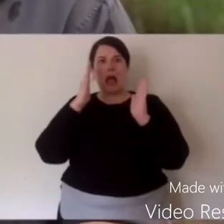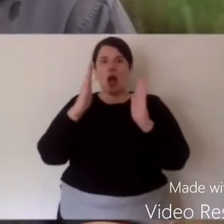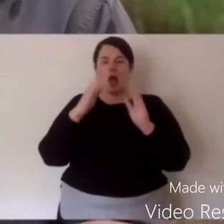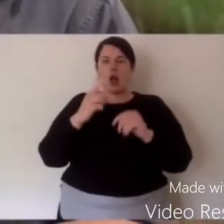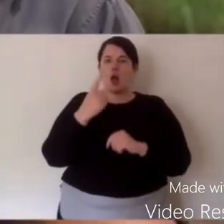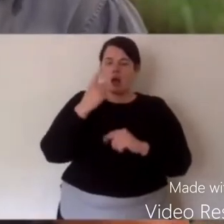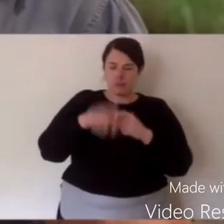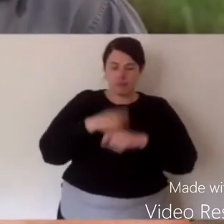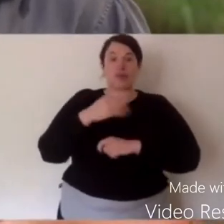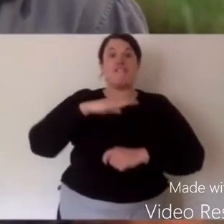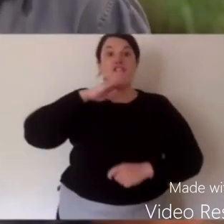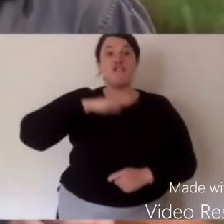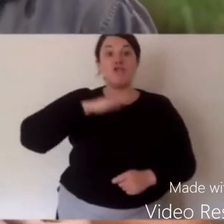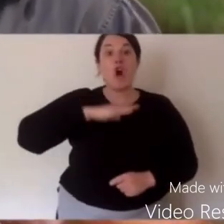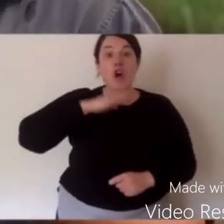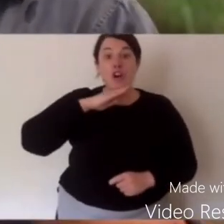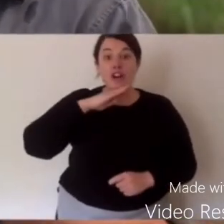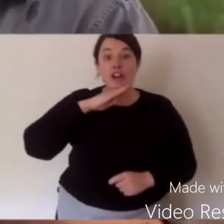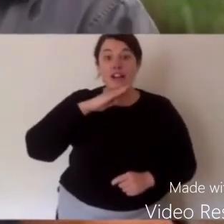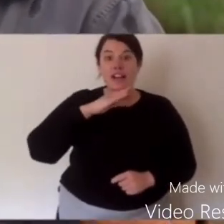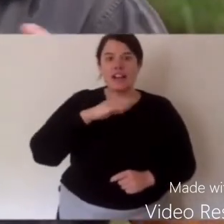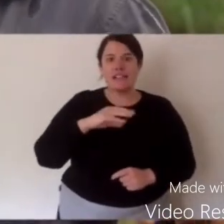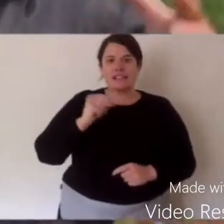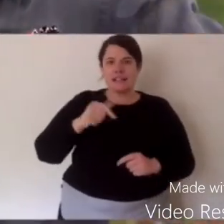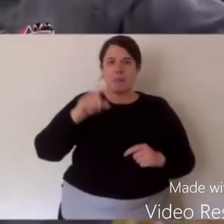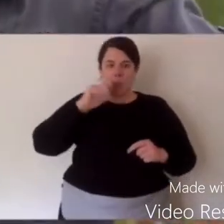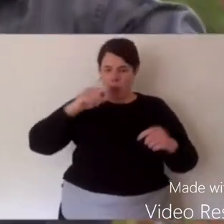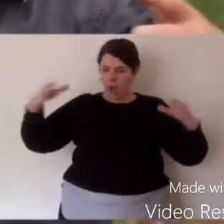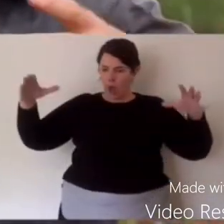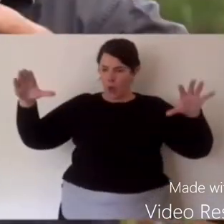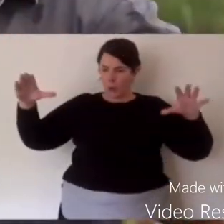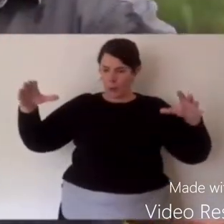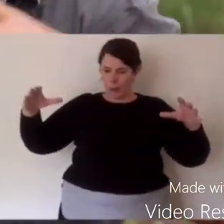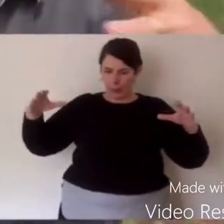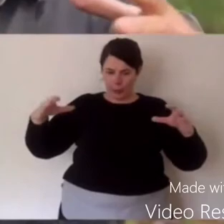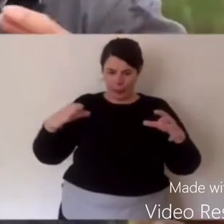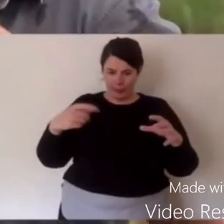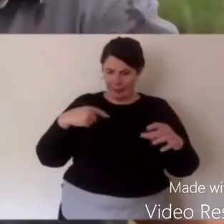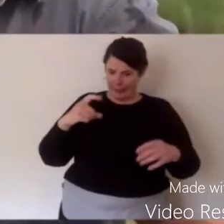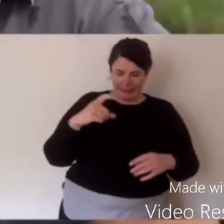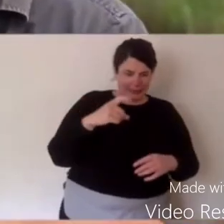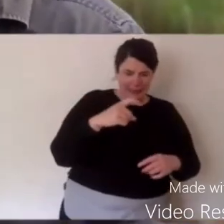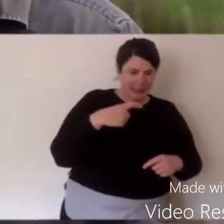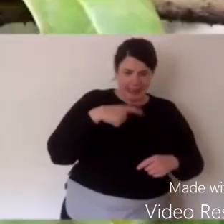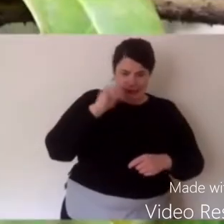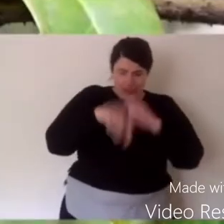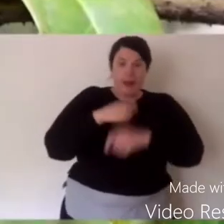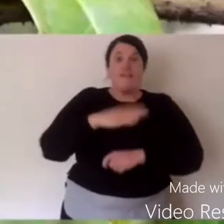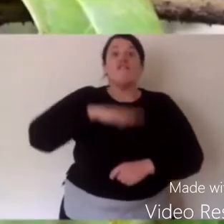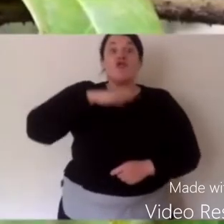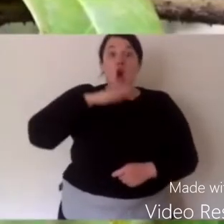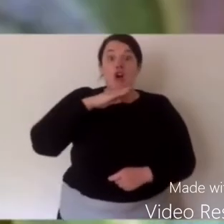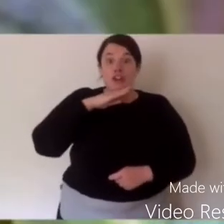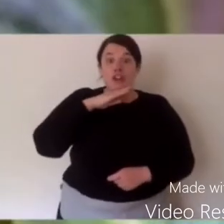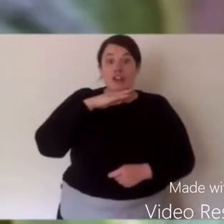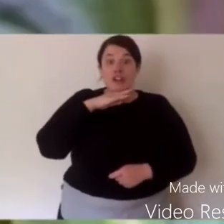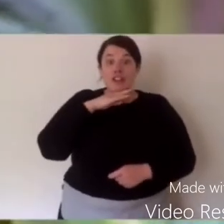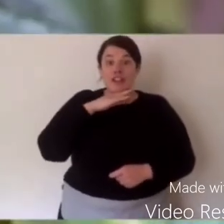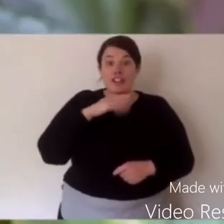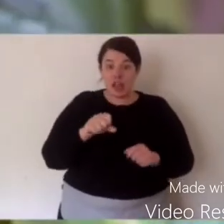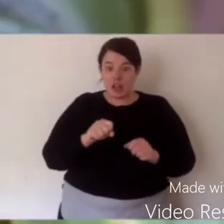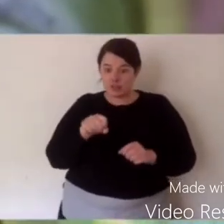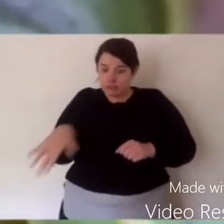of year. Some happen because they lay in pools of water that are contracting. The water's disappearing, so the tadpoles have got to turn into frogs.